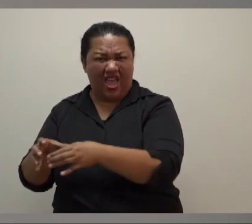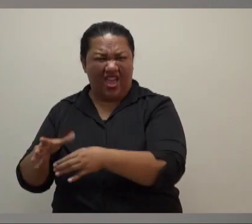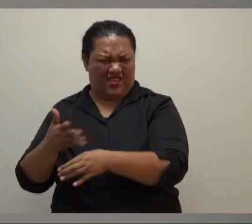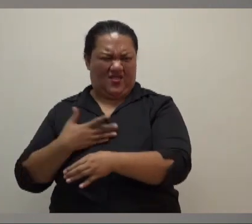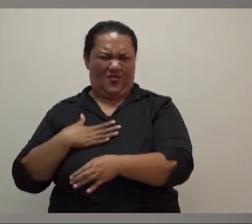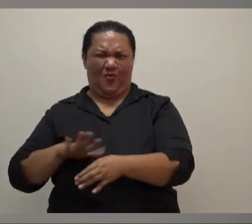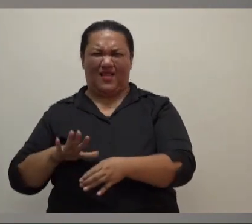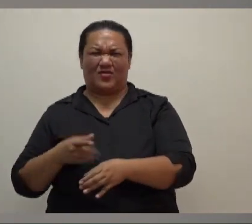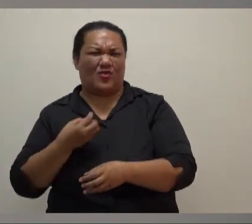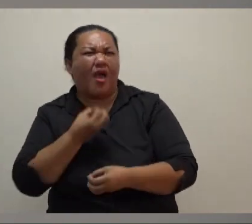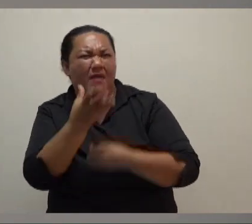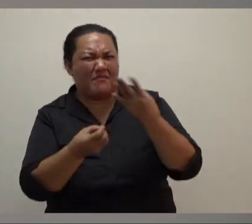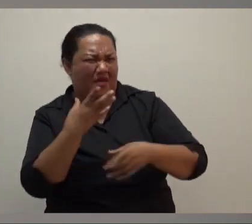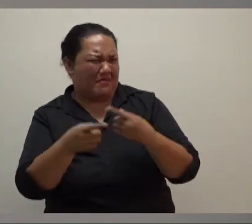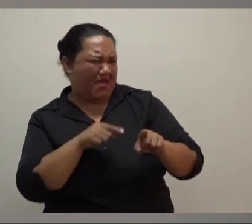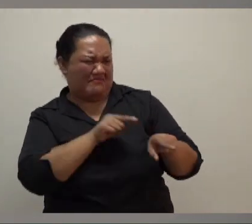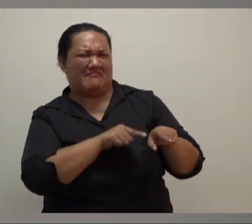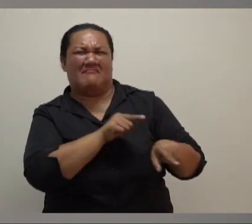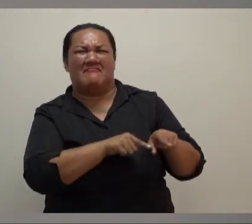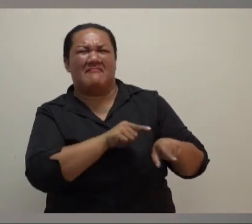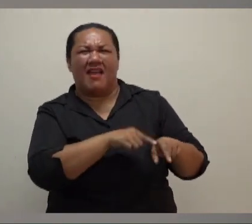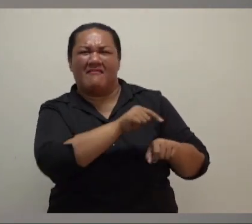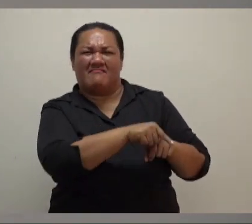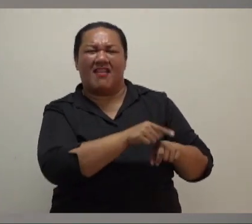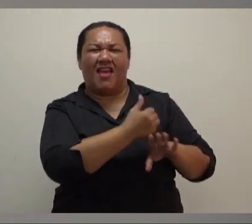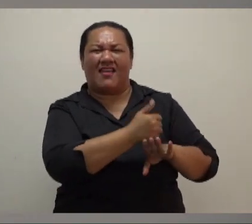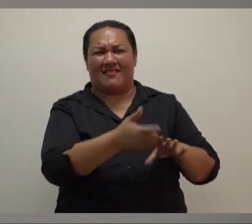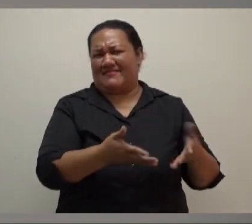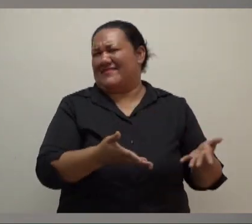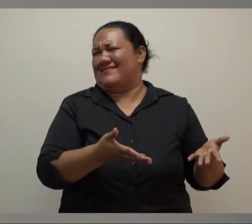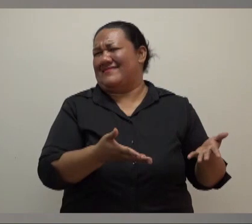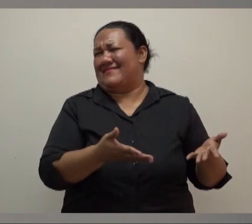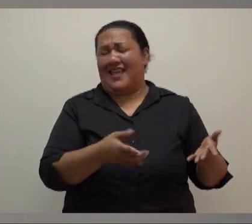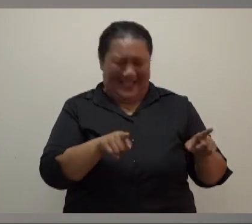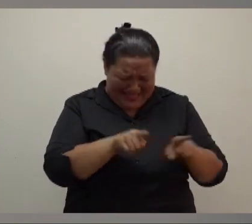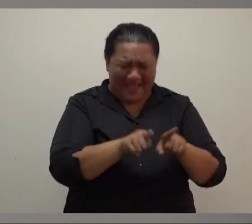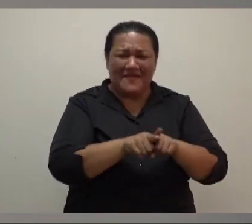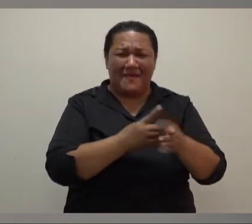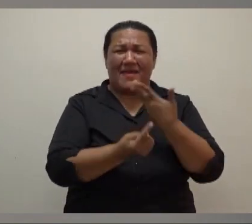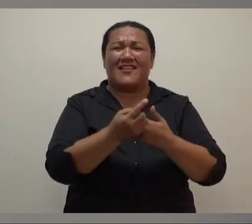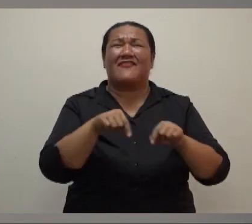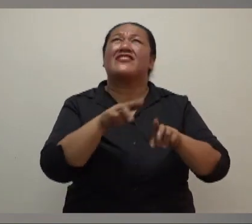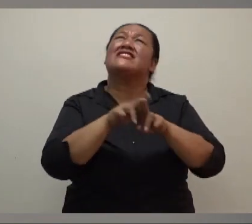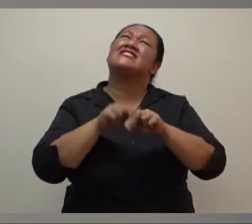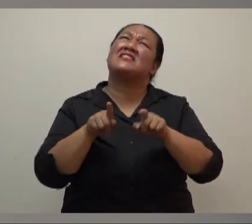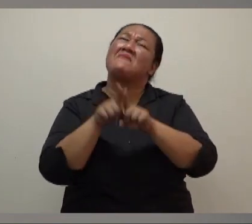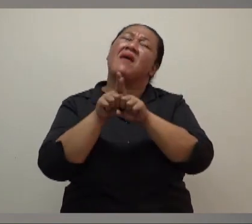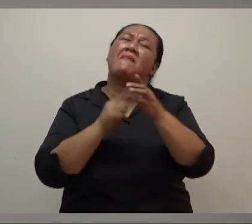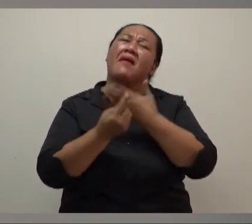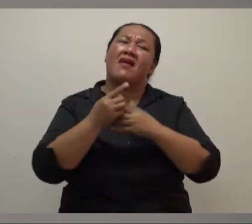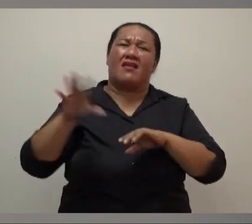saying, let's bring back PDD, we'll fix things up. And how does that fit in overall in terms of the